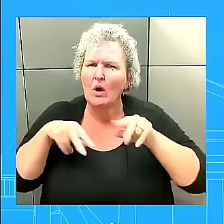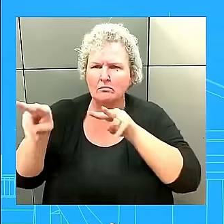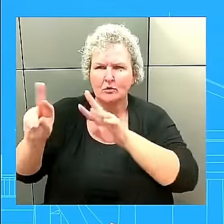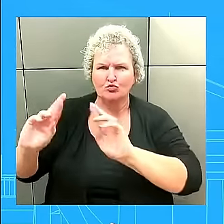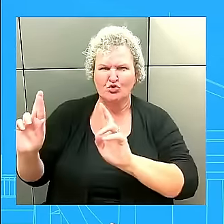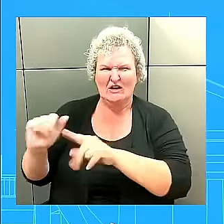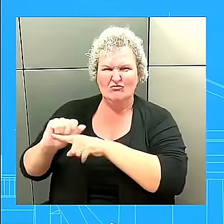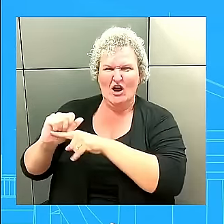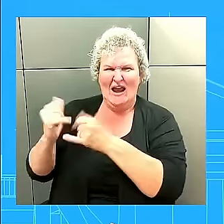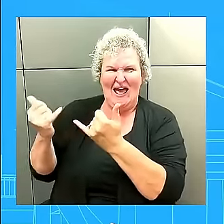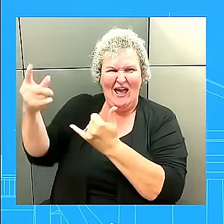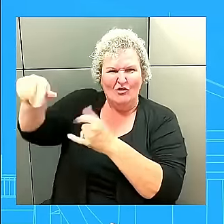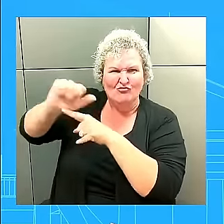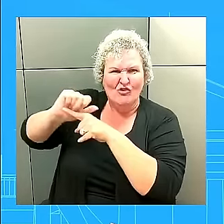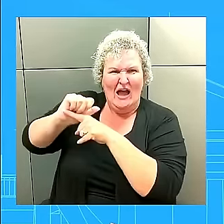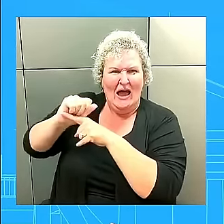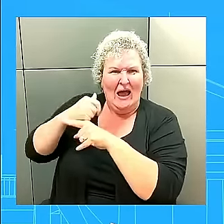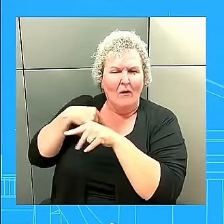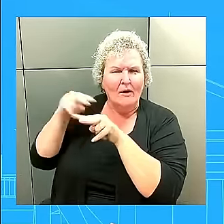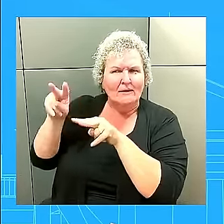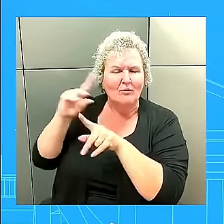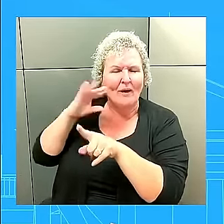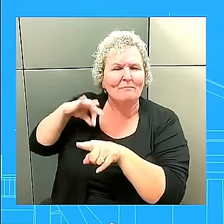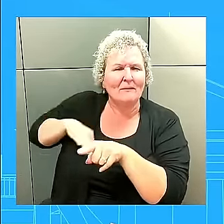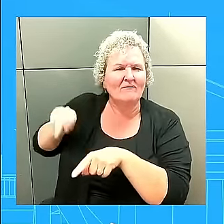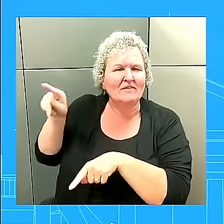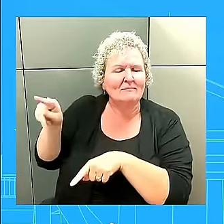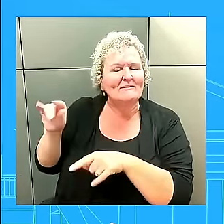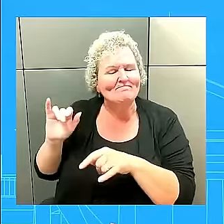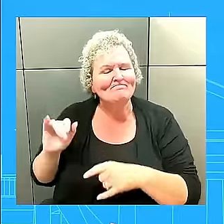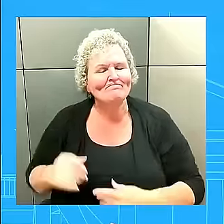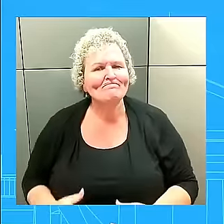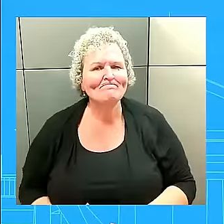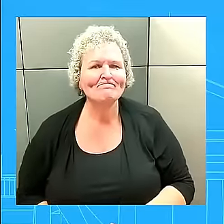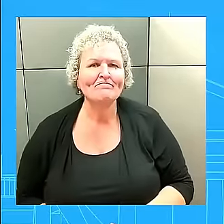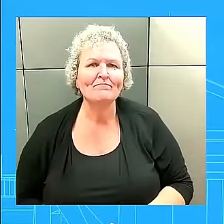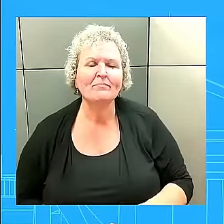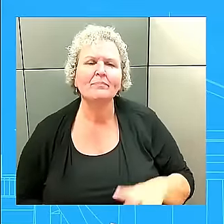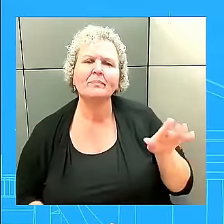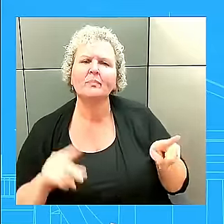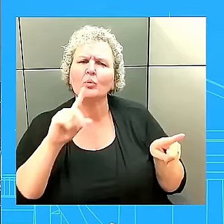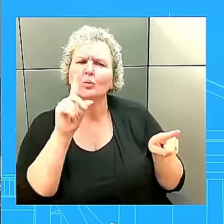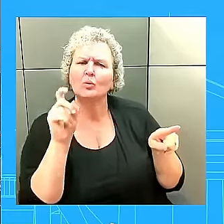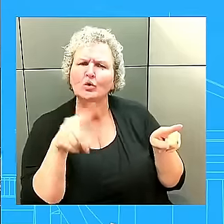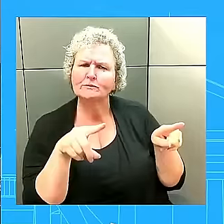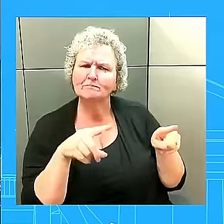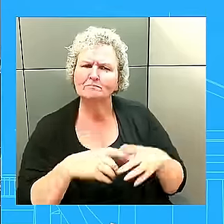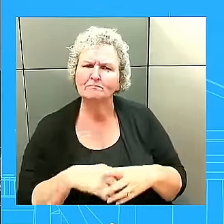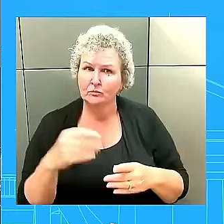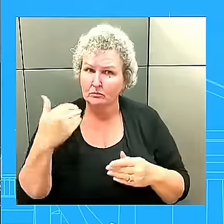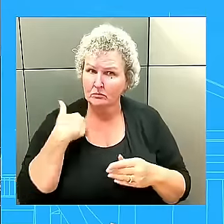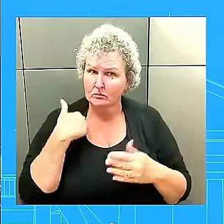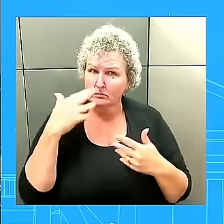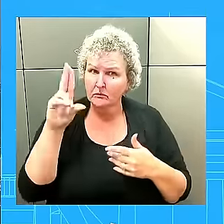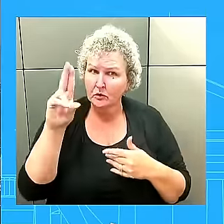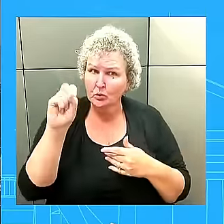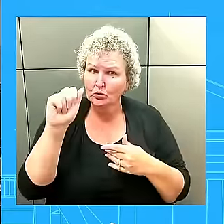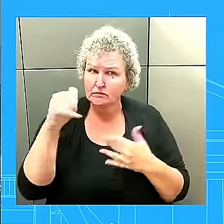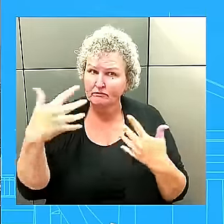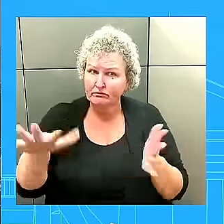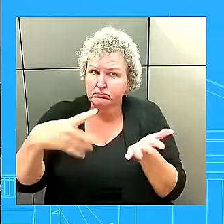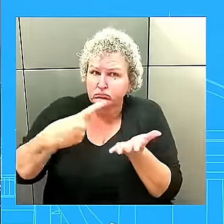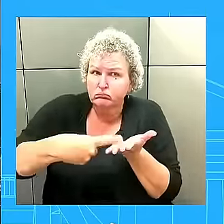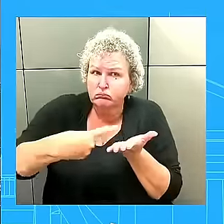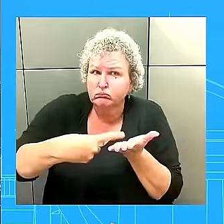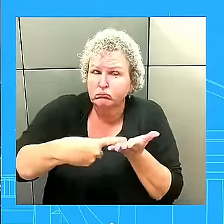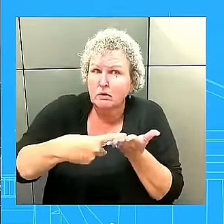something out of this. You mentioned that the U.S. is discussing how we would possibly respond. What are the possibilities for how the